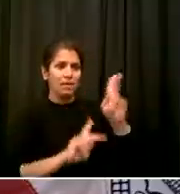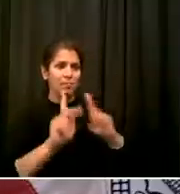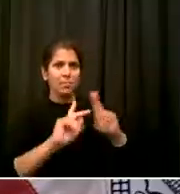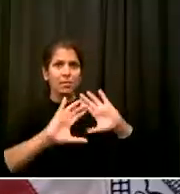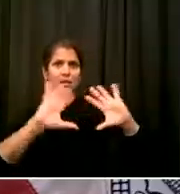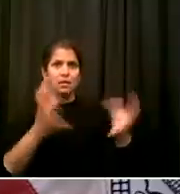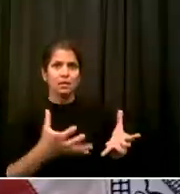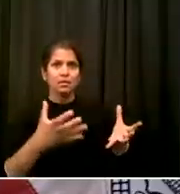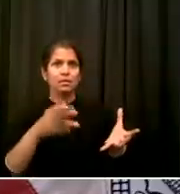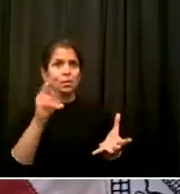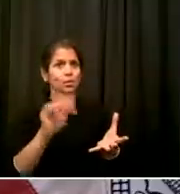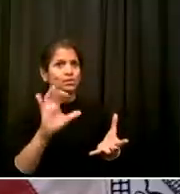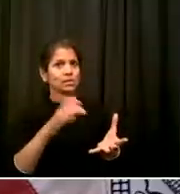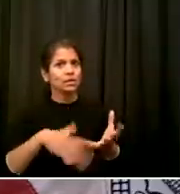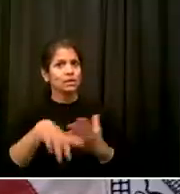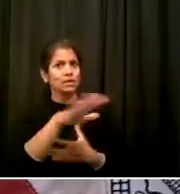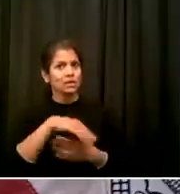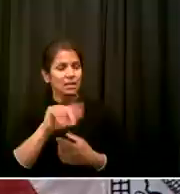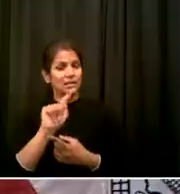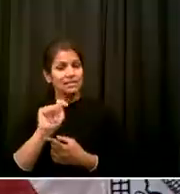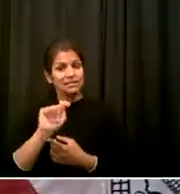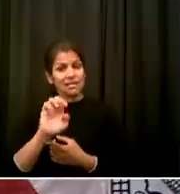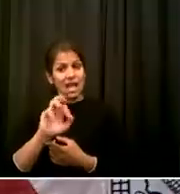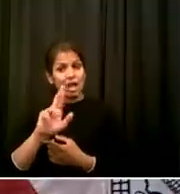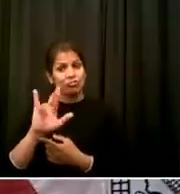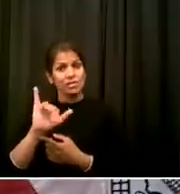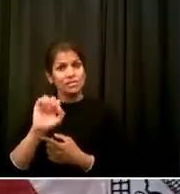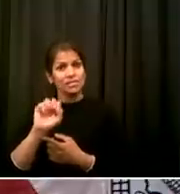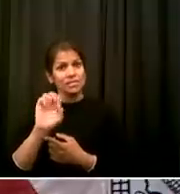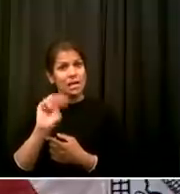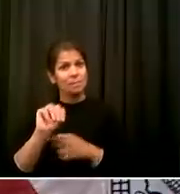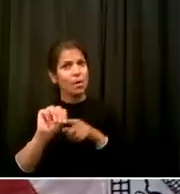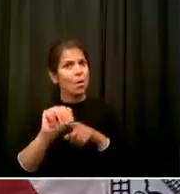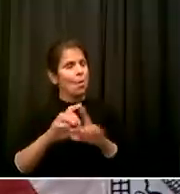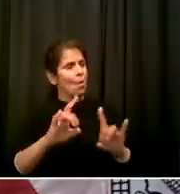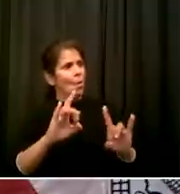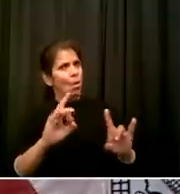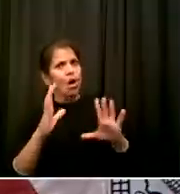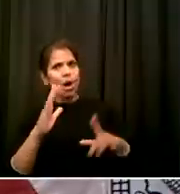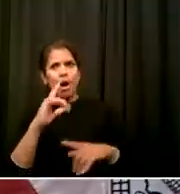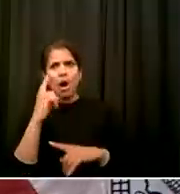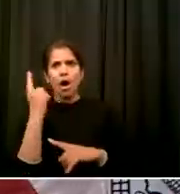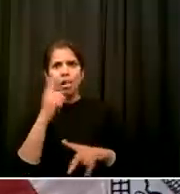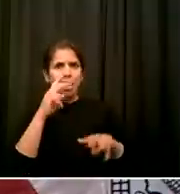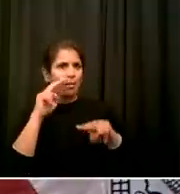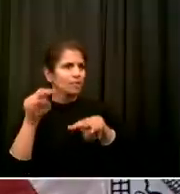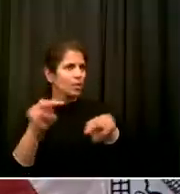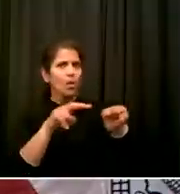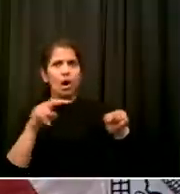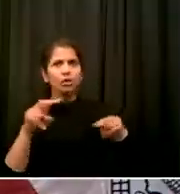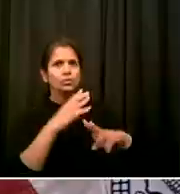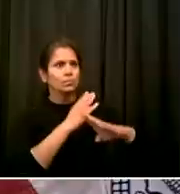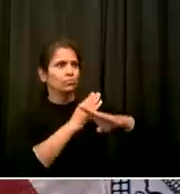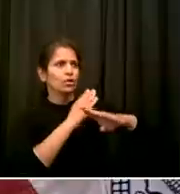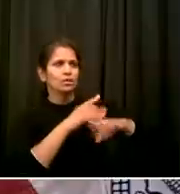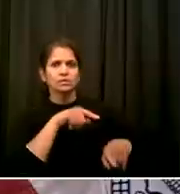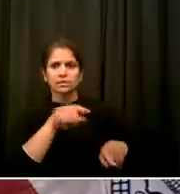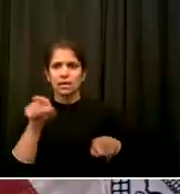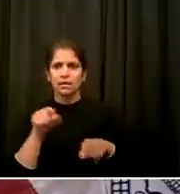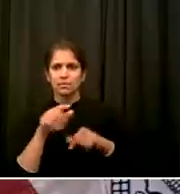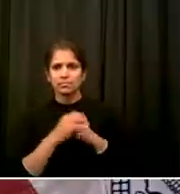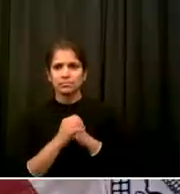disclosure of what kind of equipment is available And what kind of checks and balances exist What kind of controls to make sure that